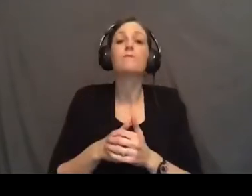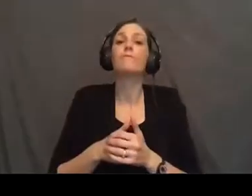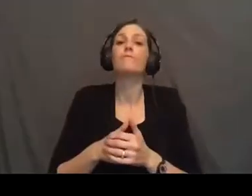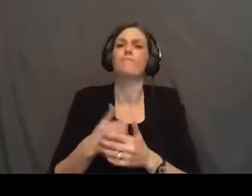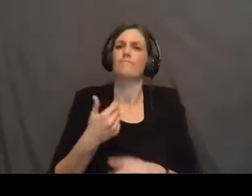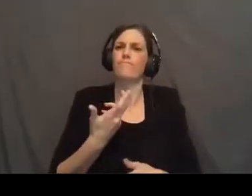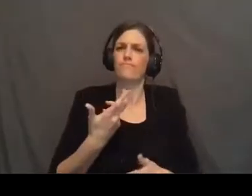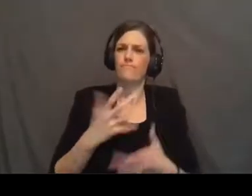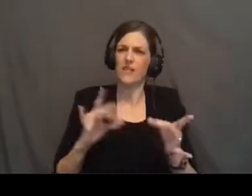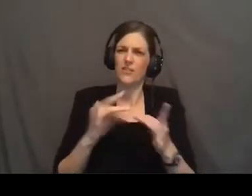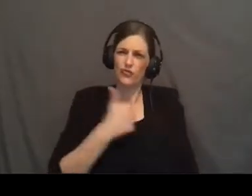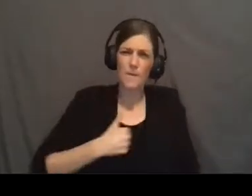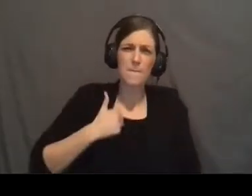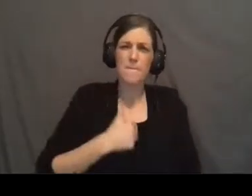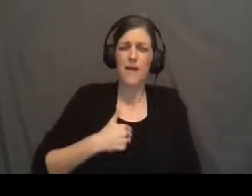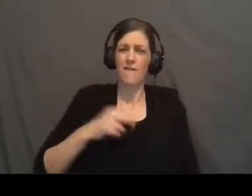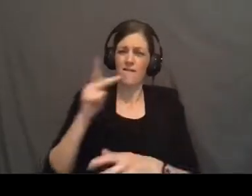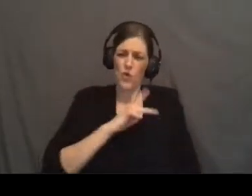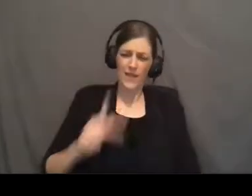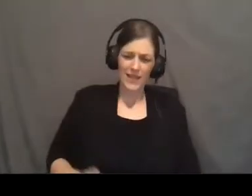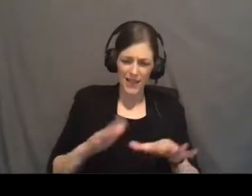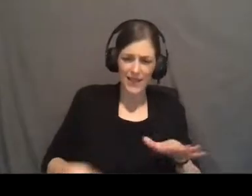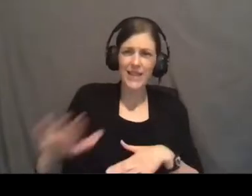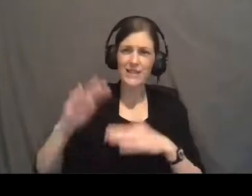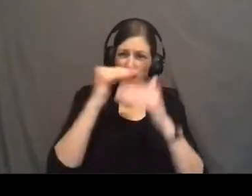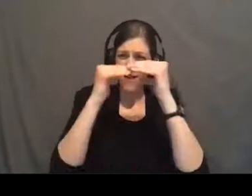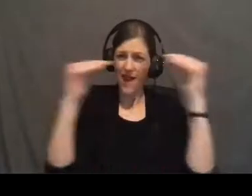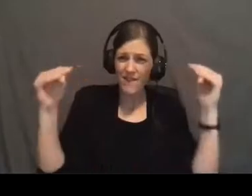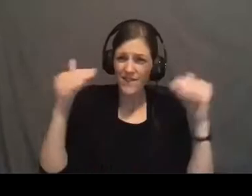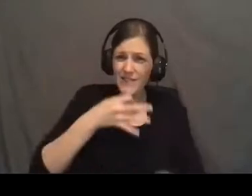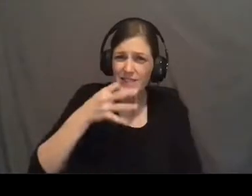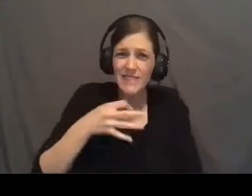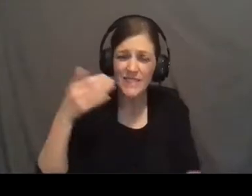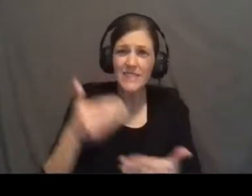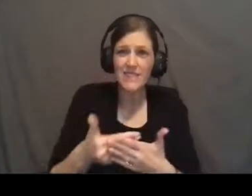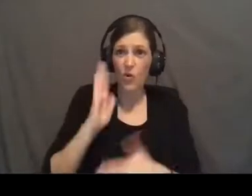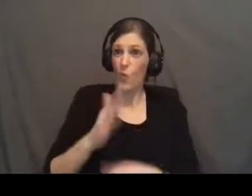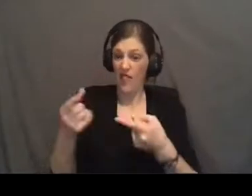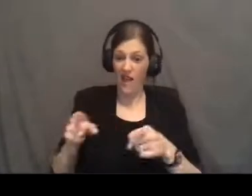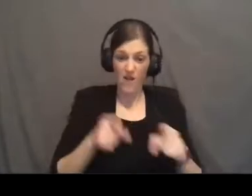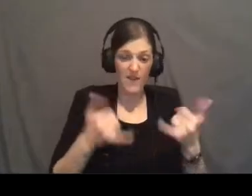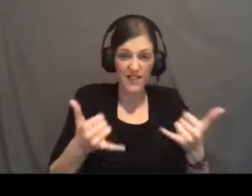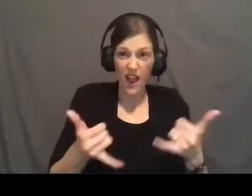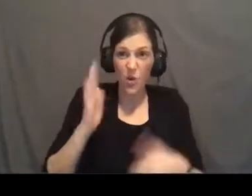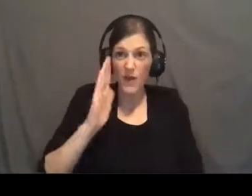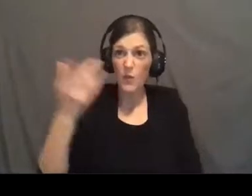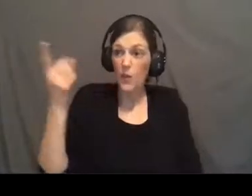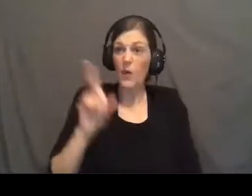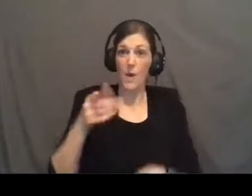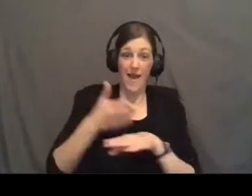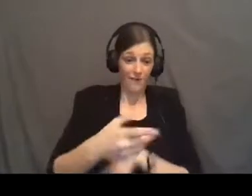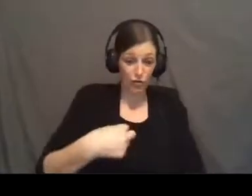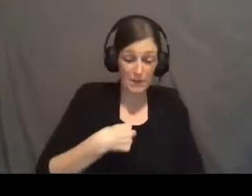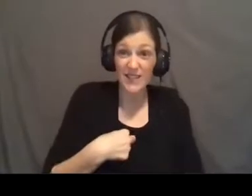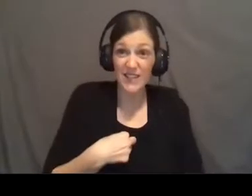for the kingdom of heaven is at hand. It's going down in our time. He's going to come after me.